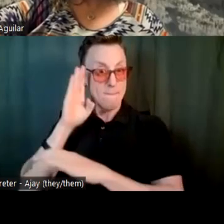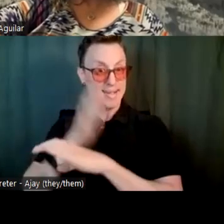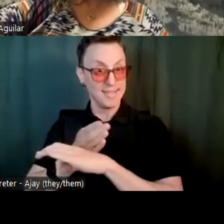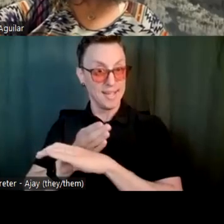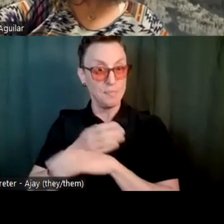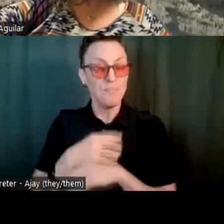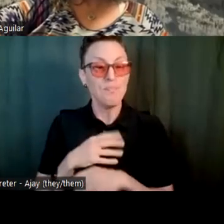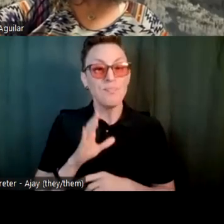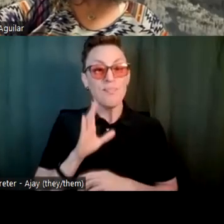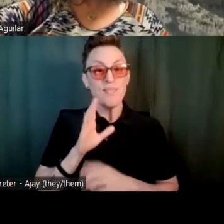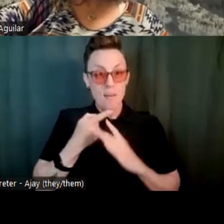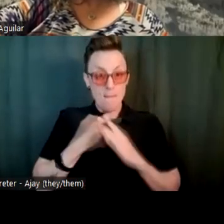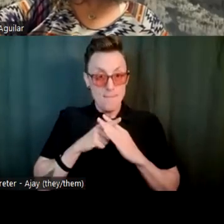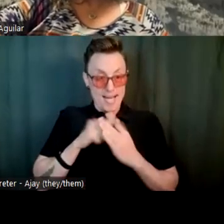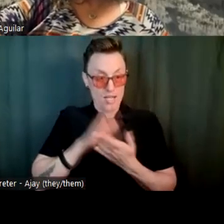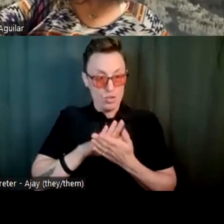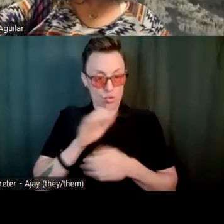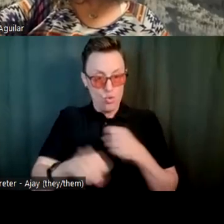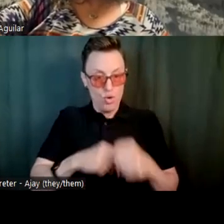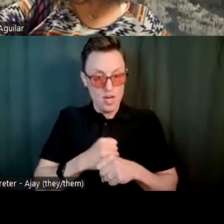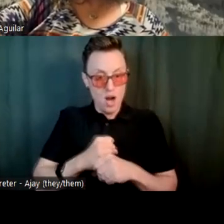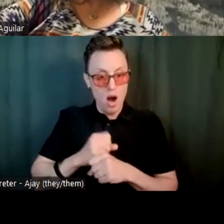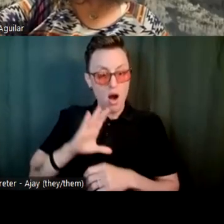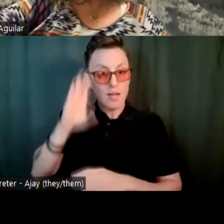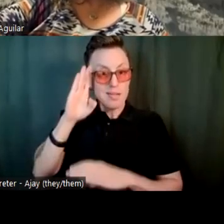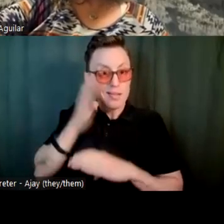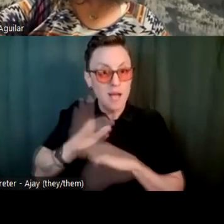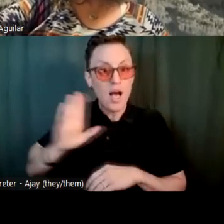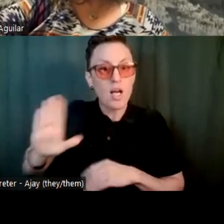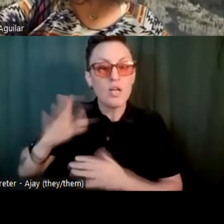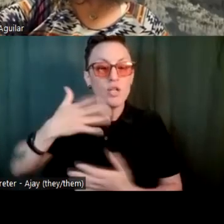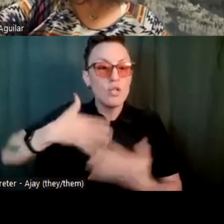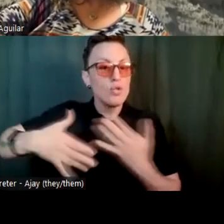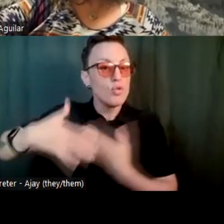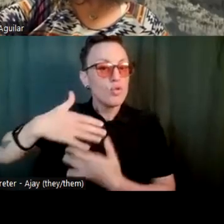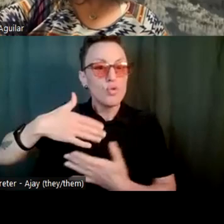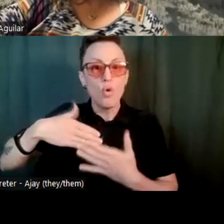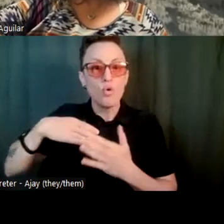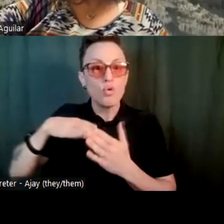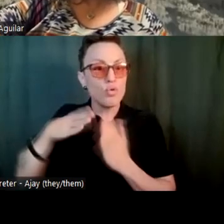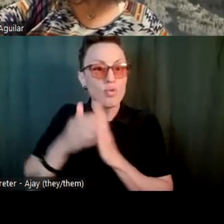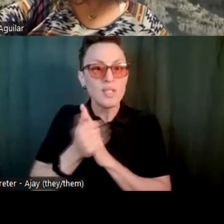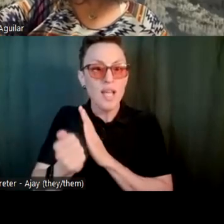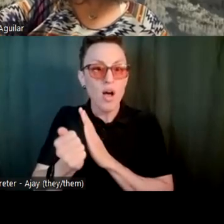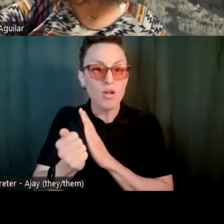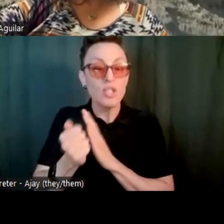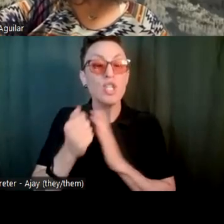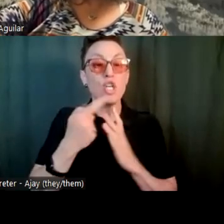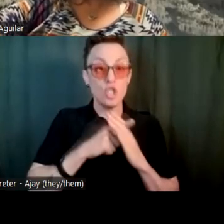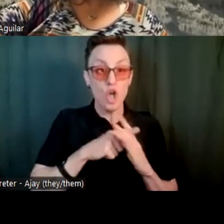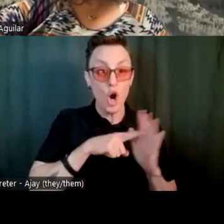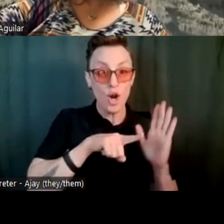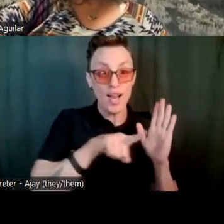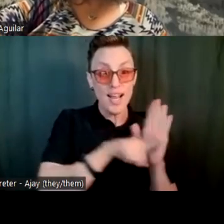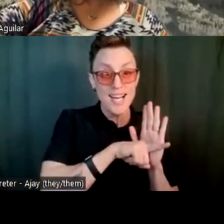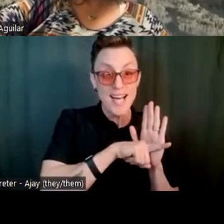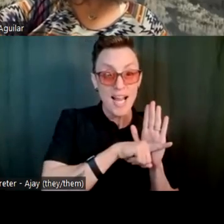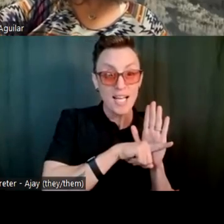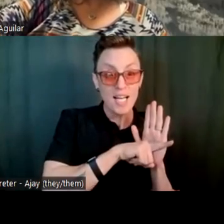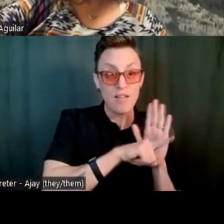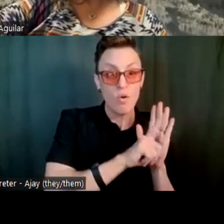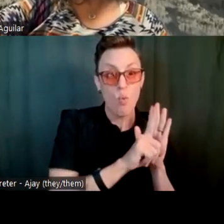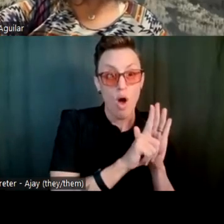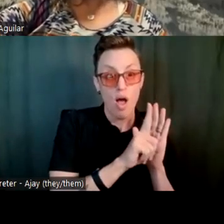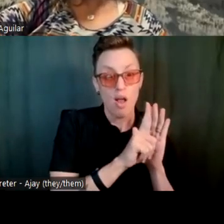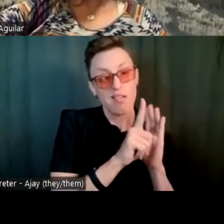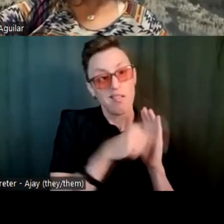year, uh, his social skills on a scale of one to 10 was in between a negative one and a zero. He would